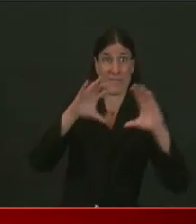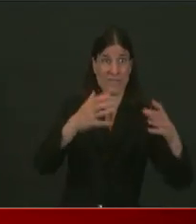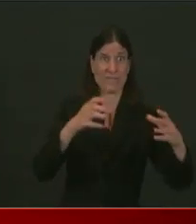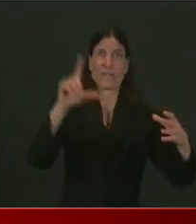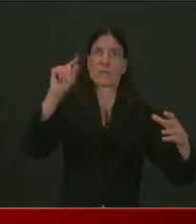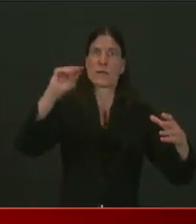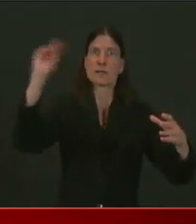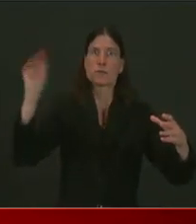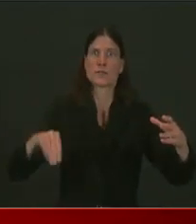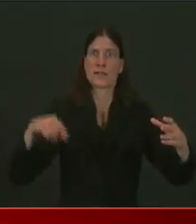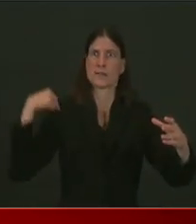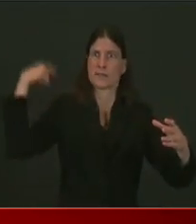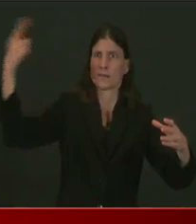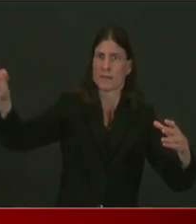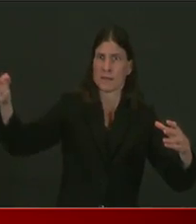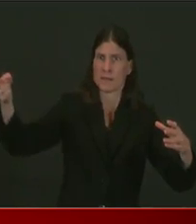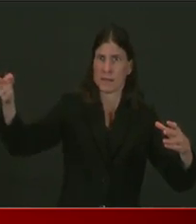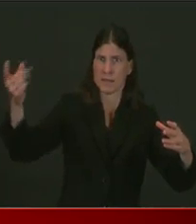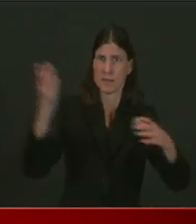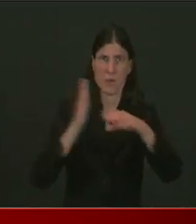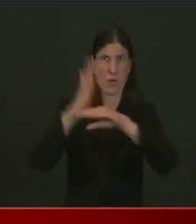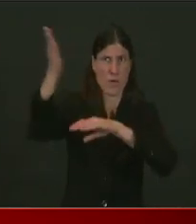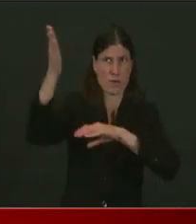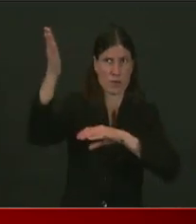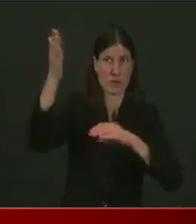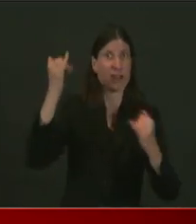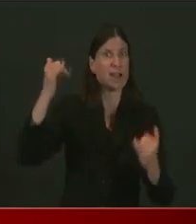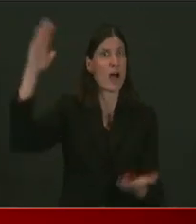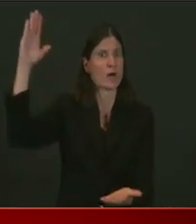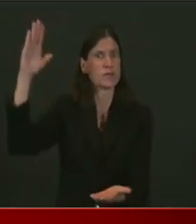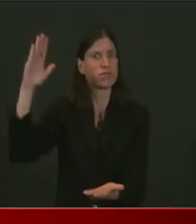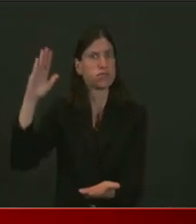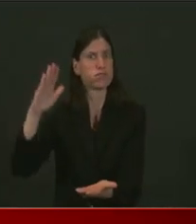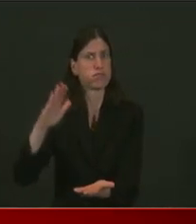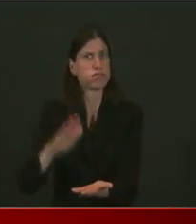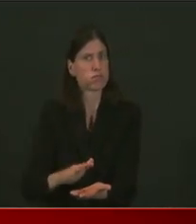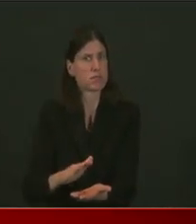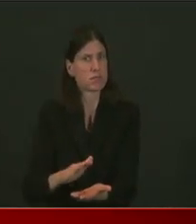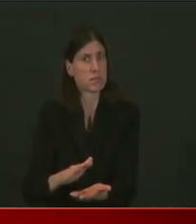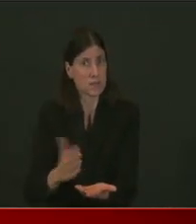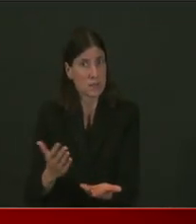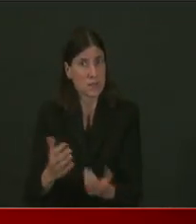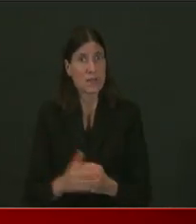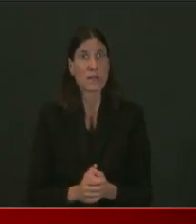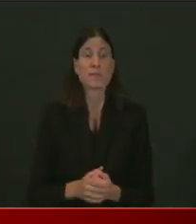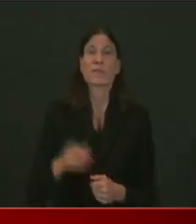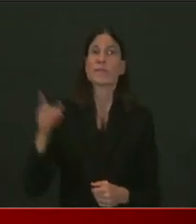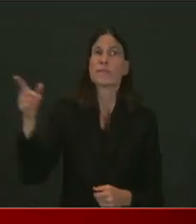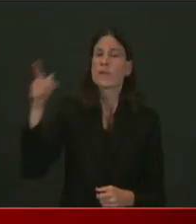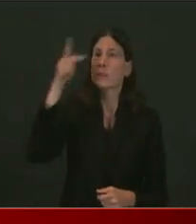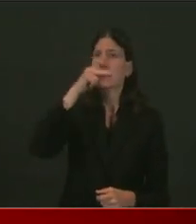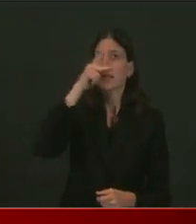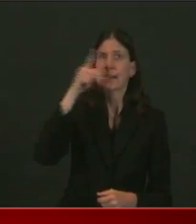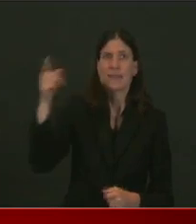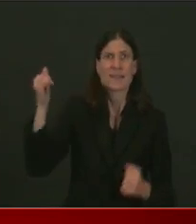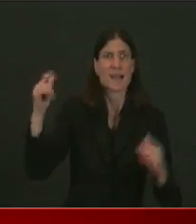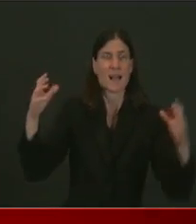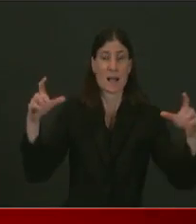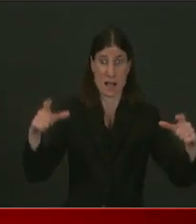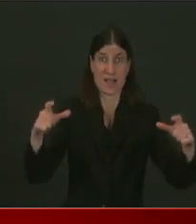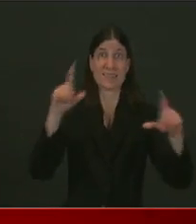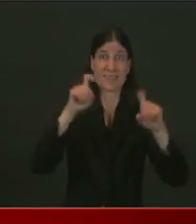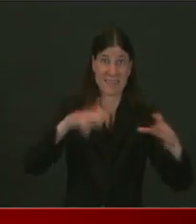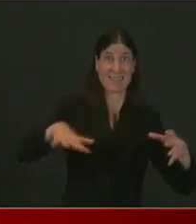10%, which is where you want to be to the gold standard is 10% or below. Um, but we're not where we need to be, not where we need to be.